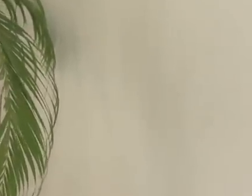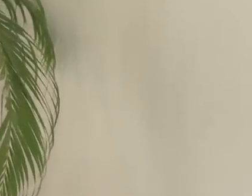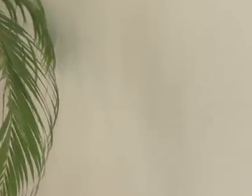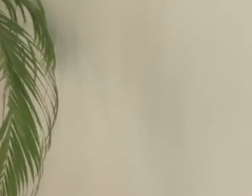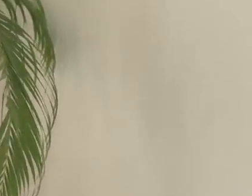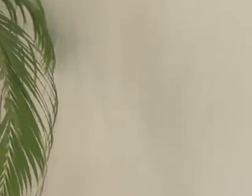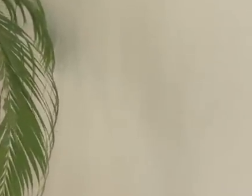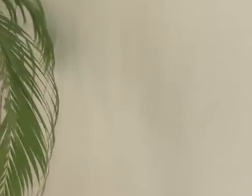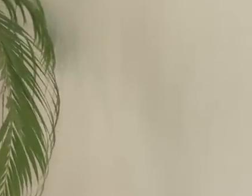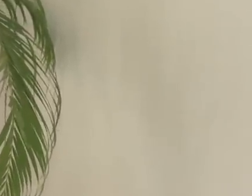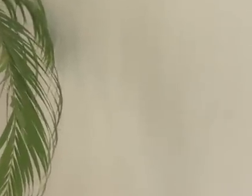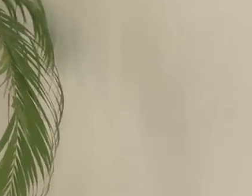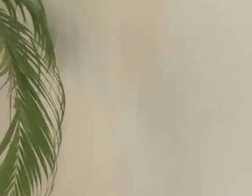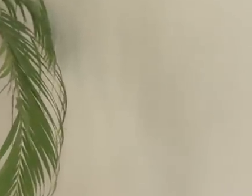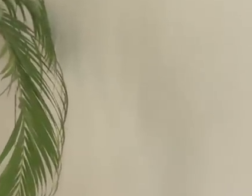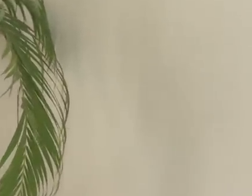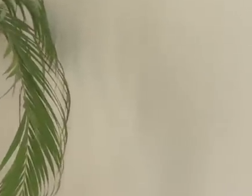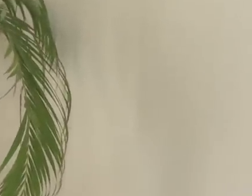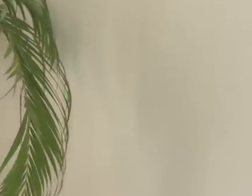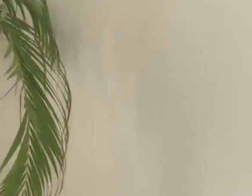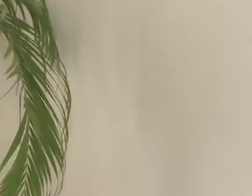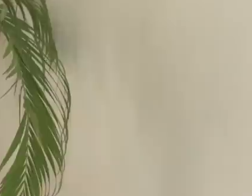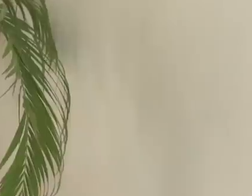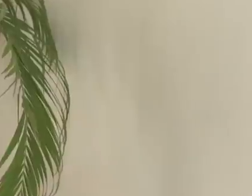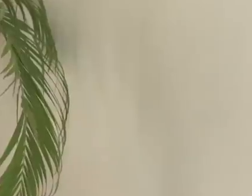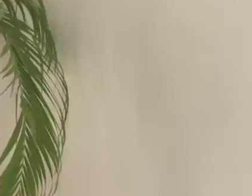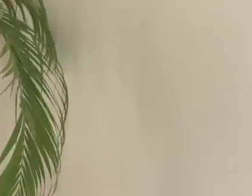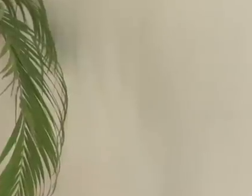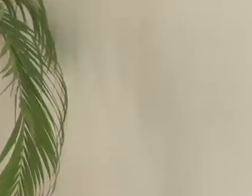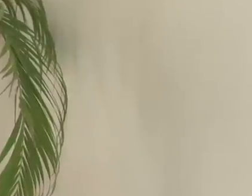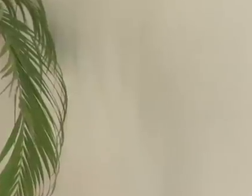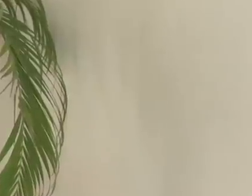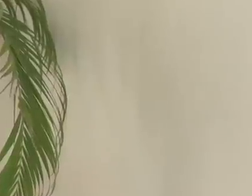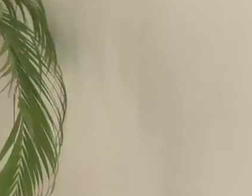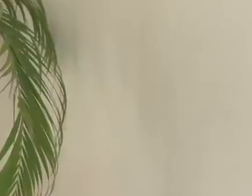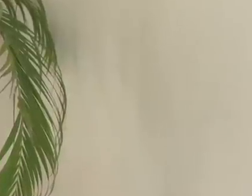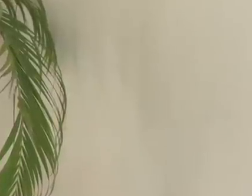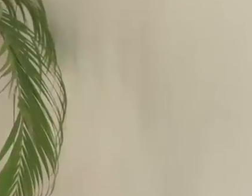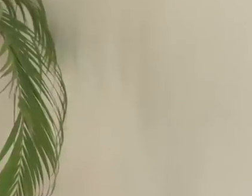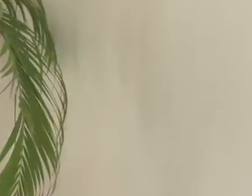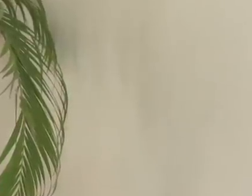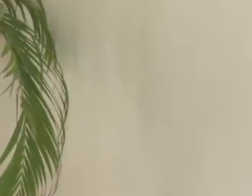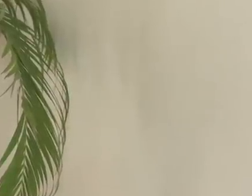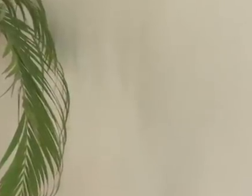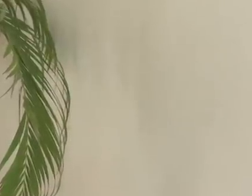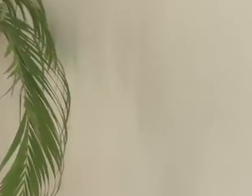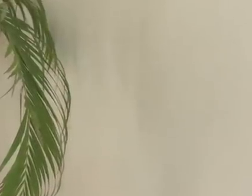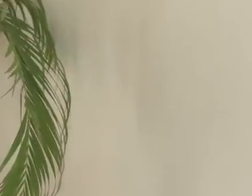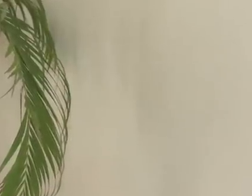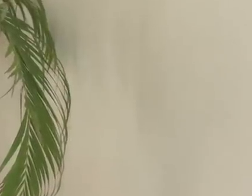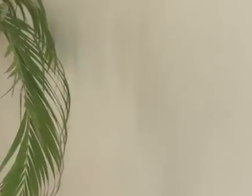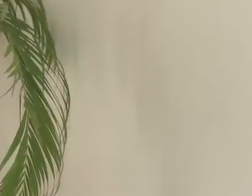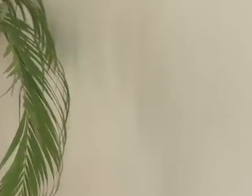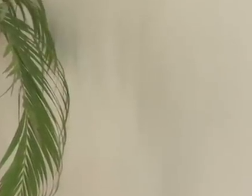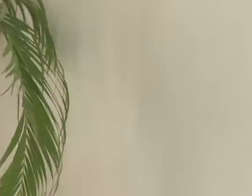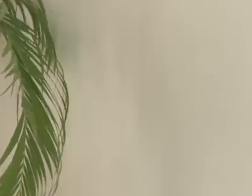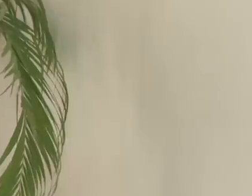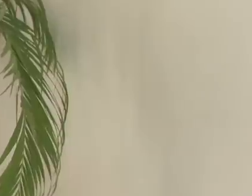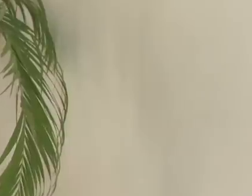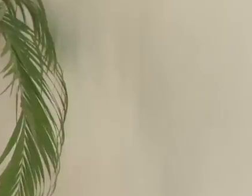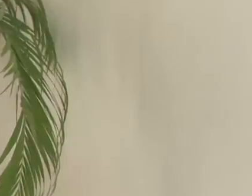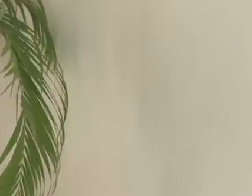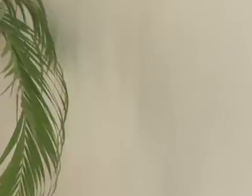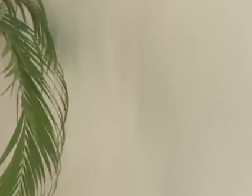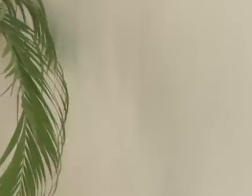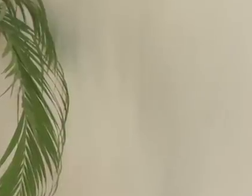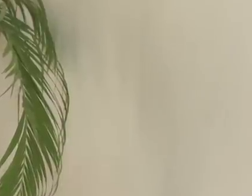make sure that people are aware of what foods are unhealthy, making sure that we reduce salt in foods. And we make schools